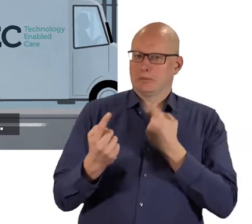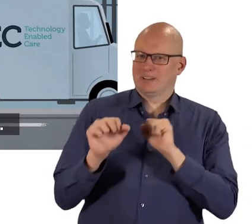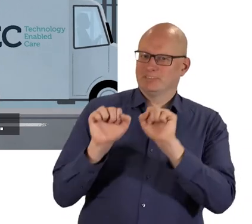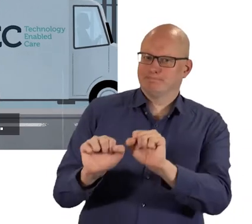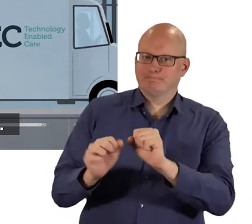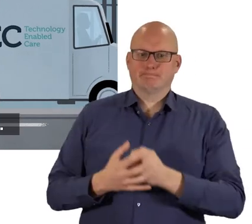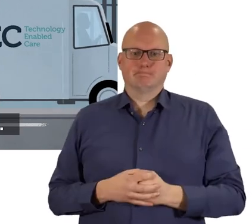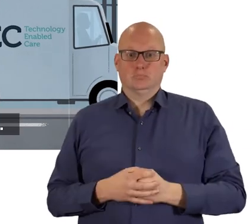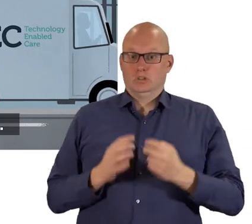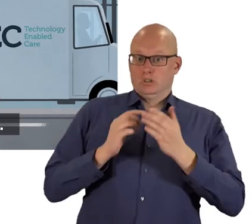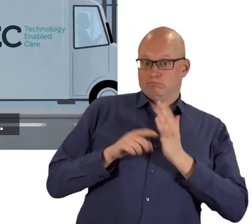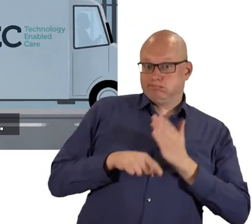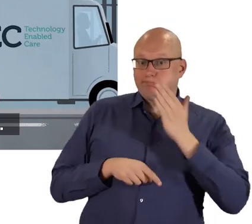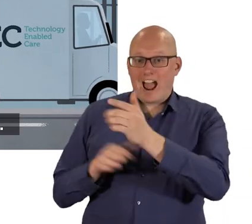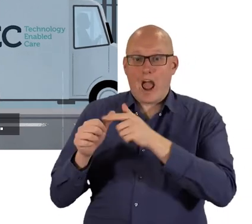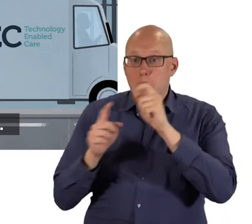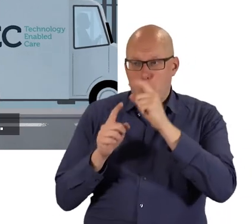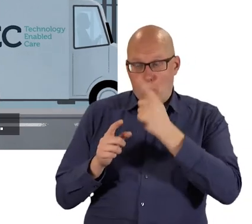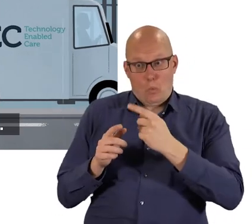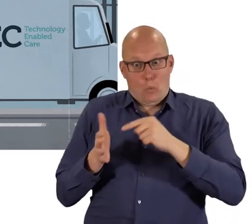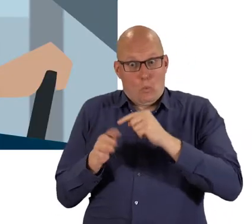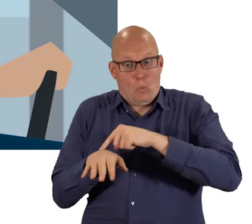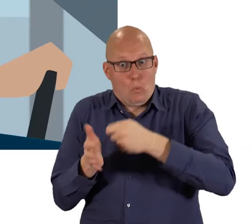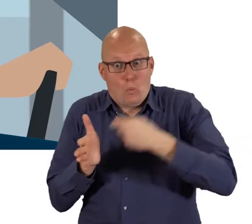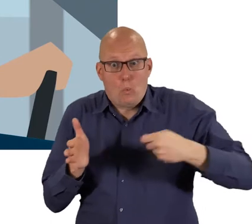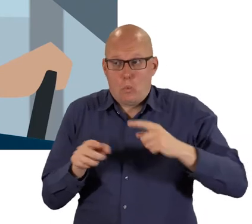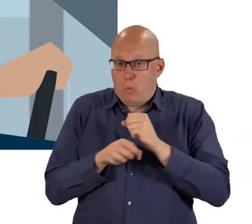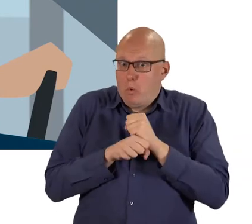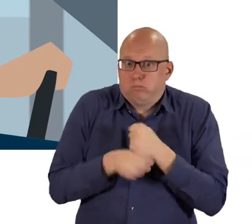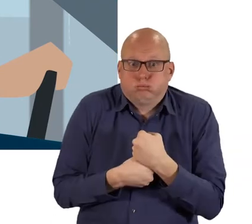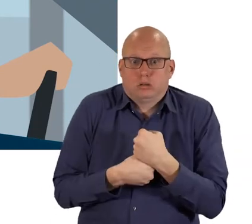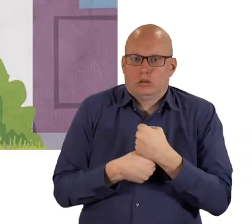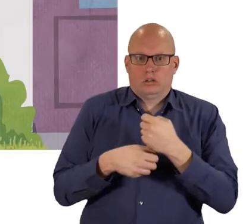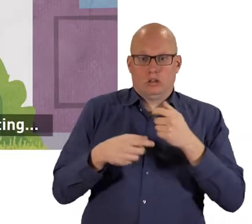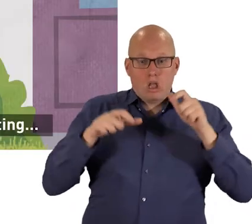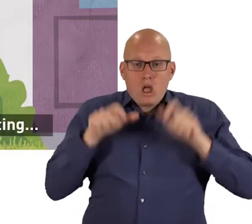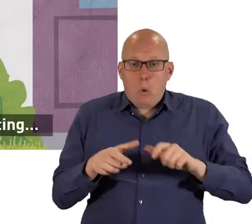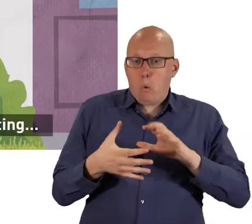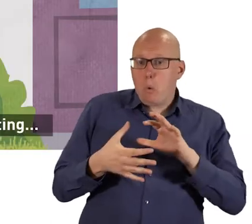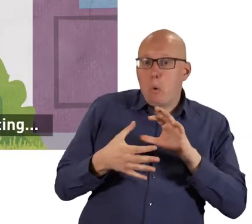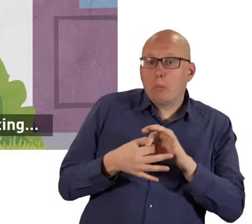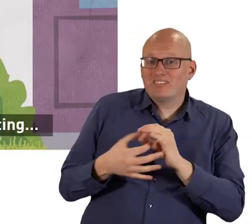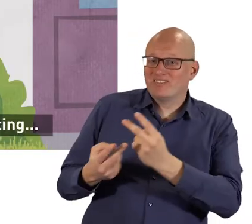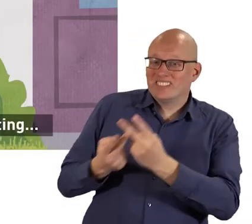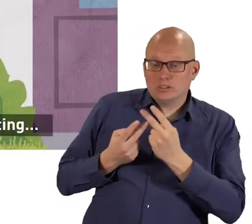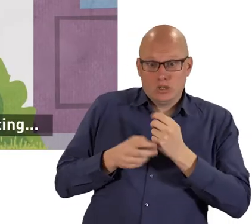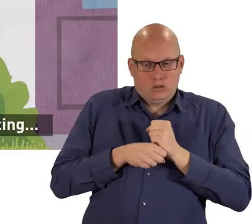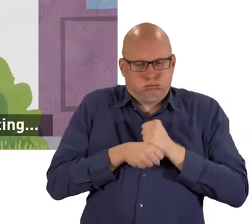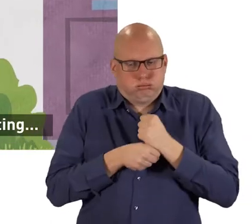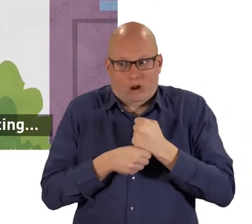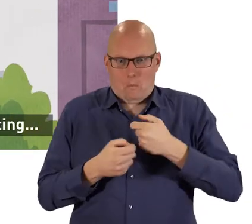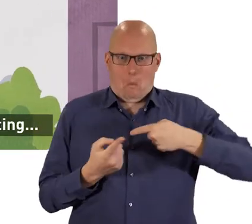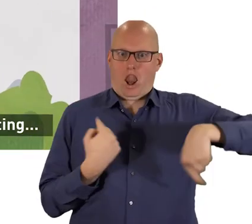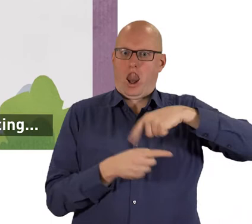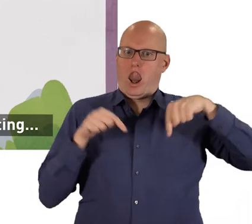Travelling to an appointment can be time-consuming and stressful while staying in for a home visit